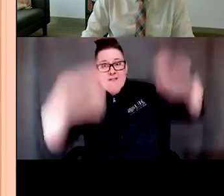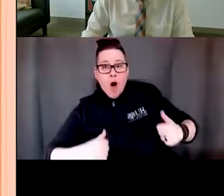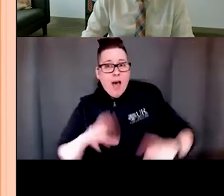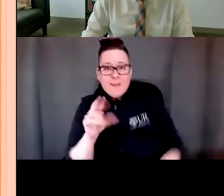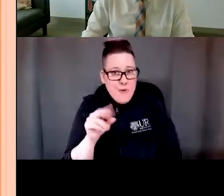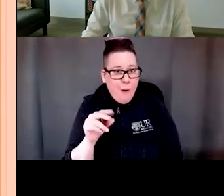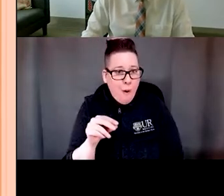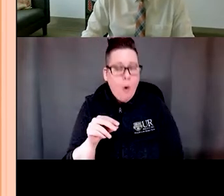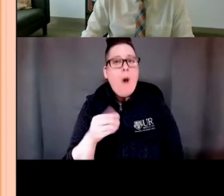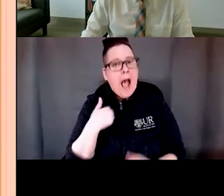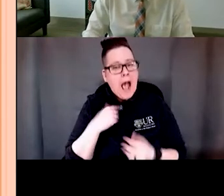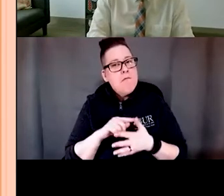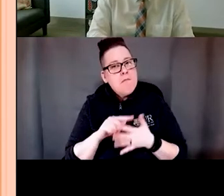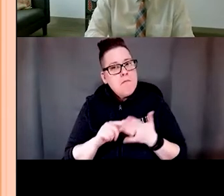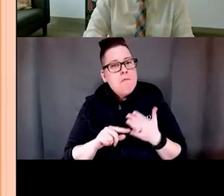do.